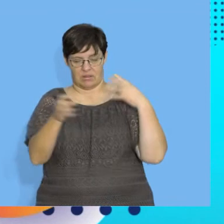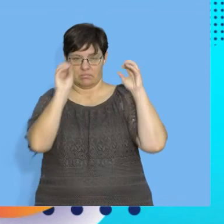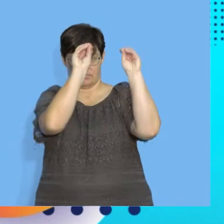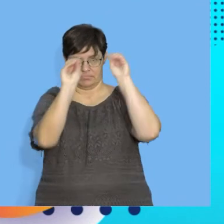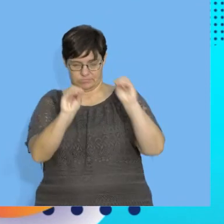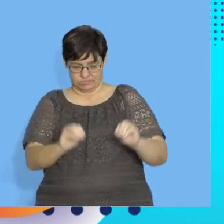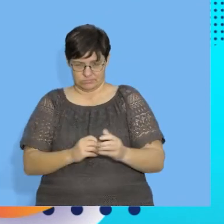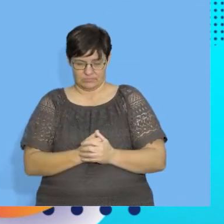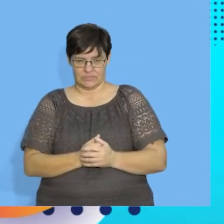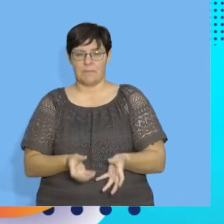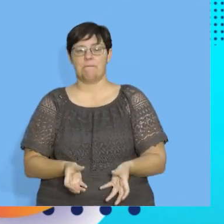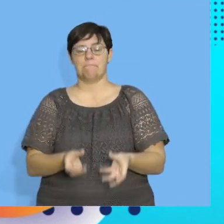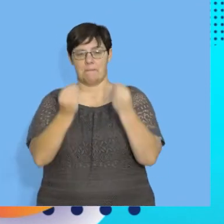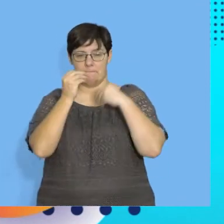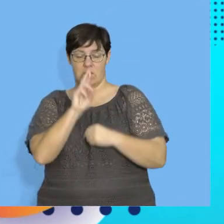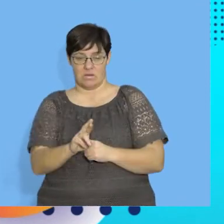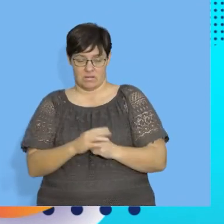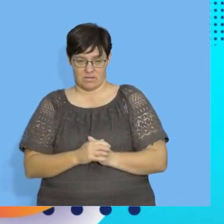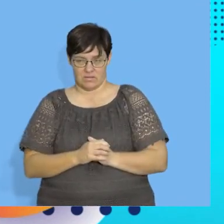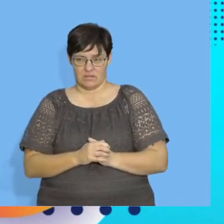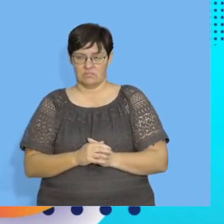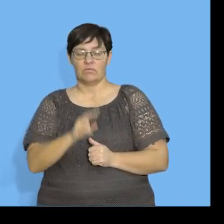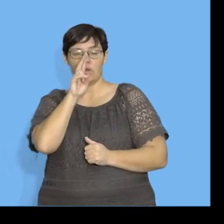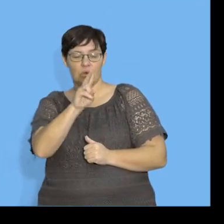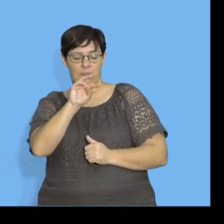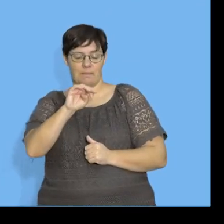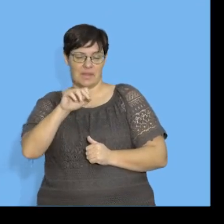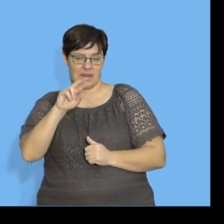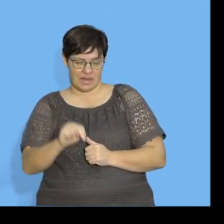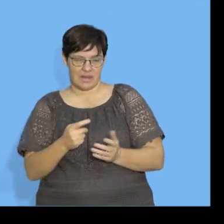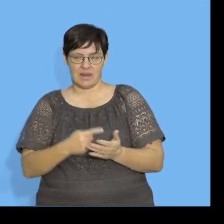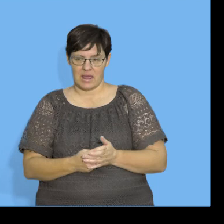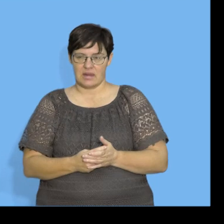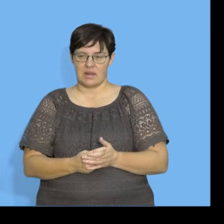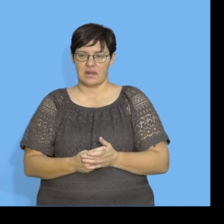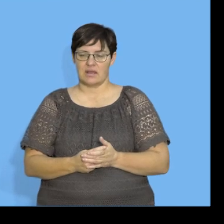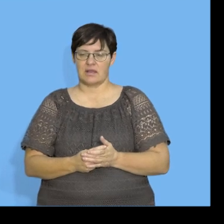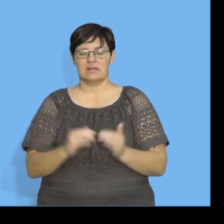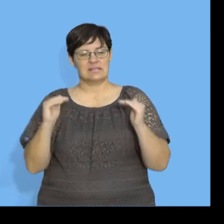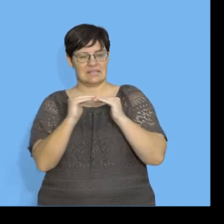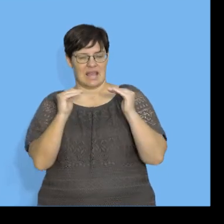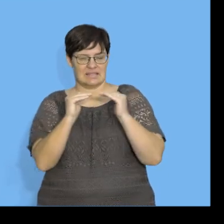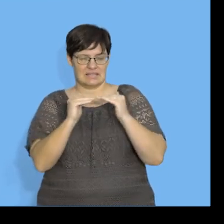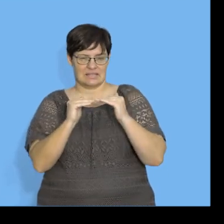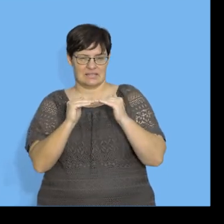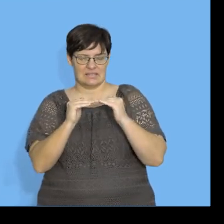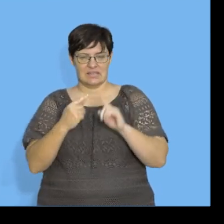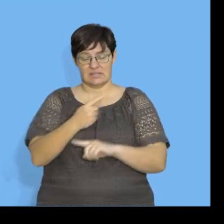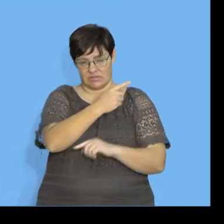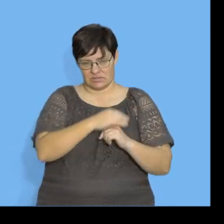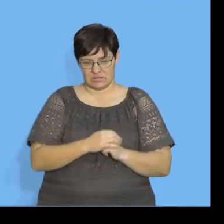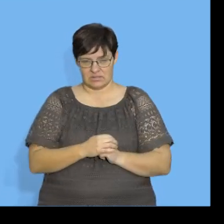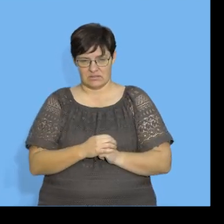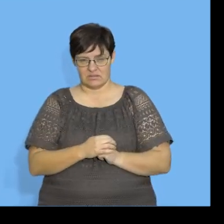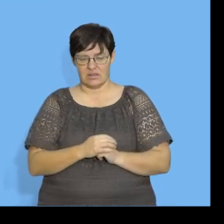put your table and you calculate your correlation coefficient. And we've looked at the mean and the standard deviation. And the